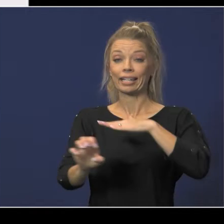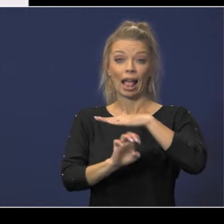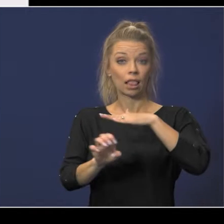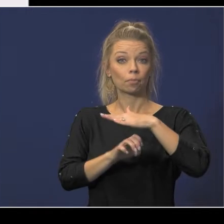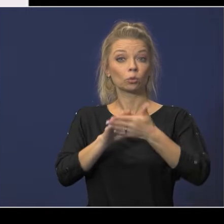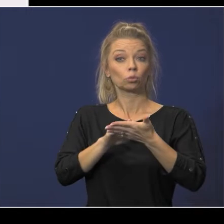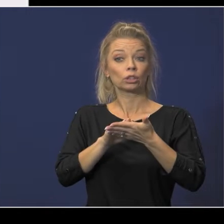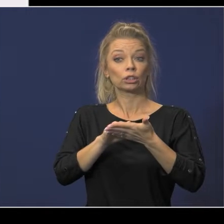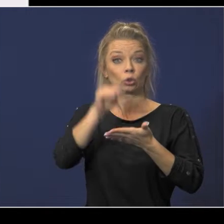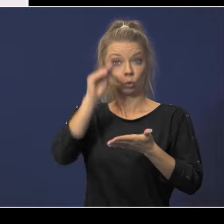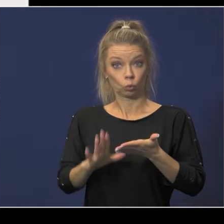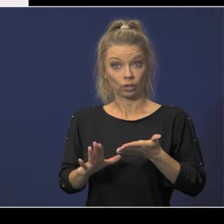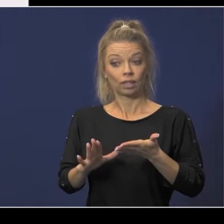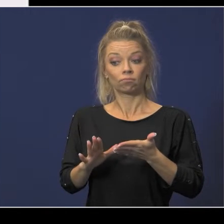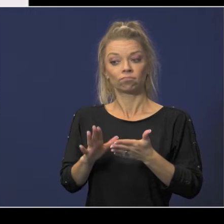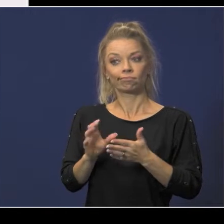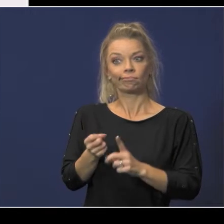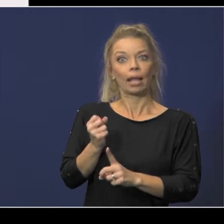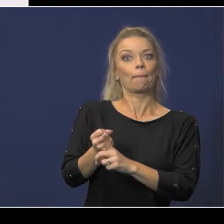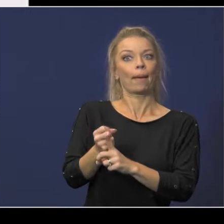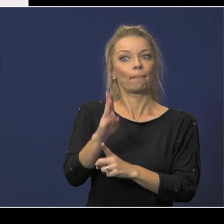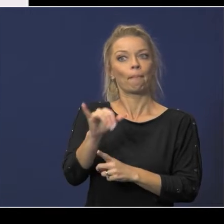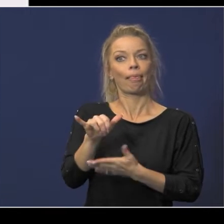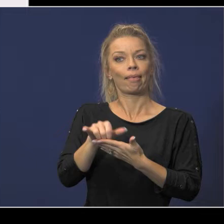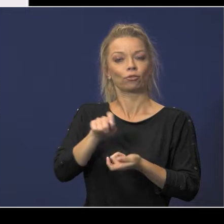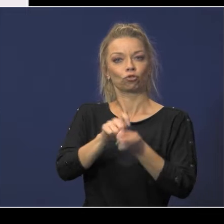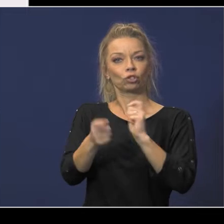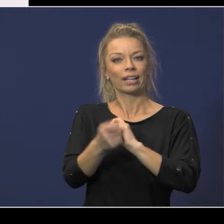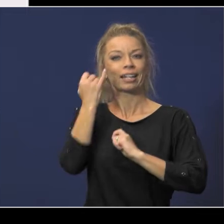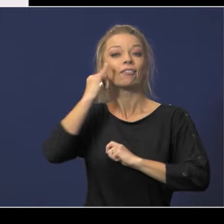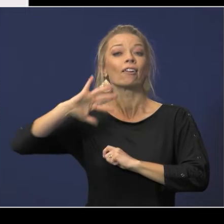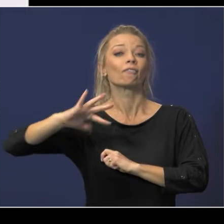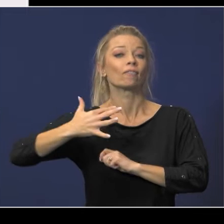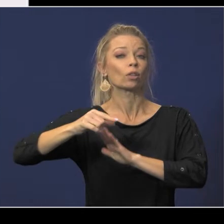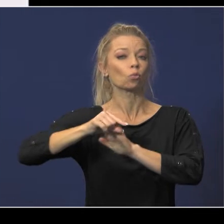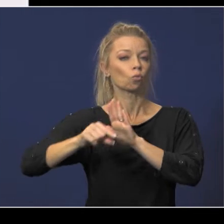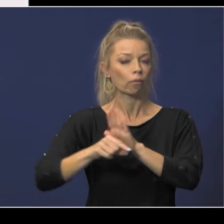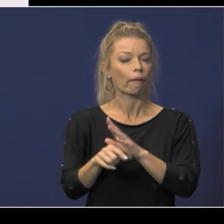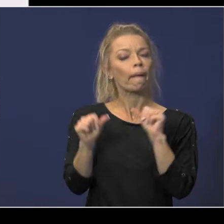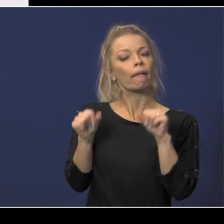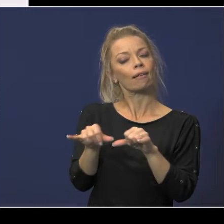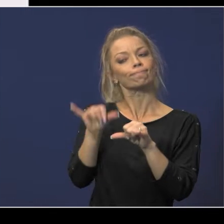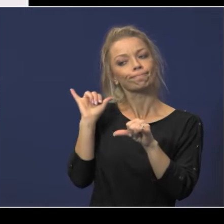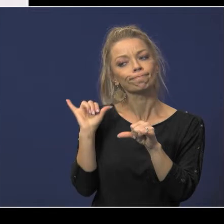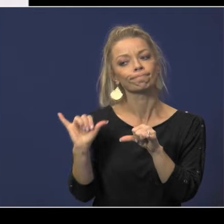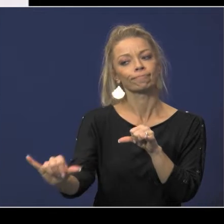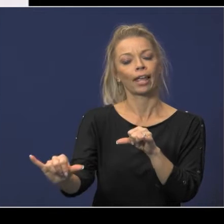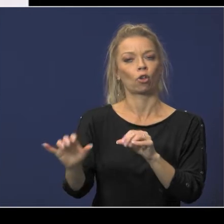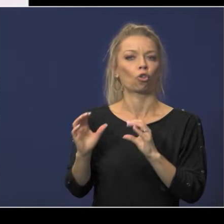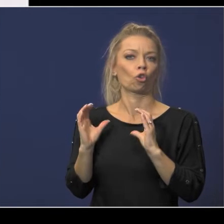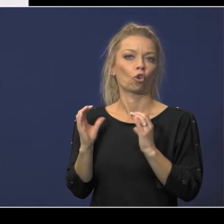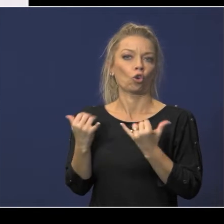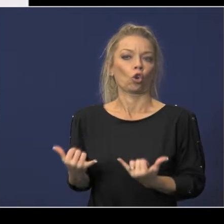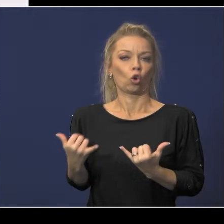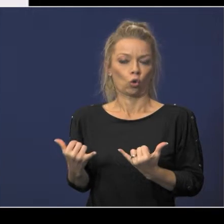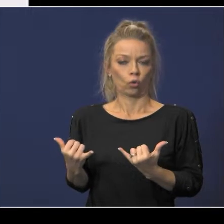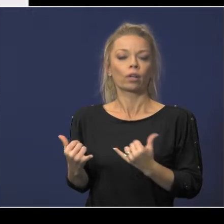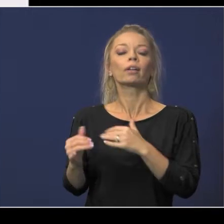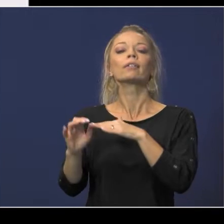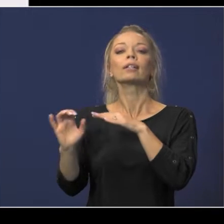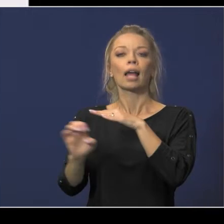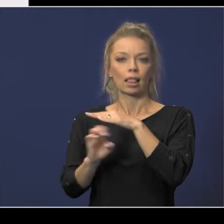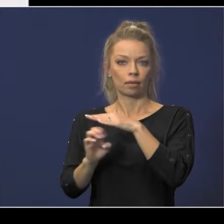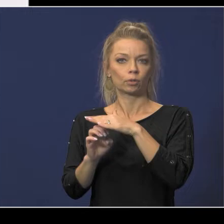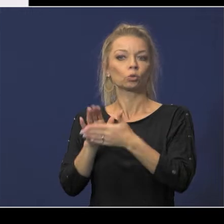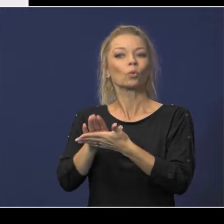change who will be in the fifth grade for the 22-23 school year may remain at their current elementary school on a student transfer